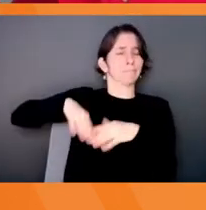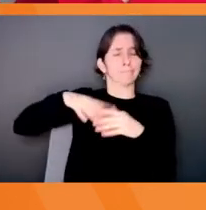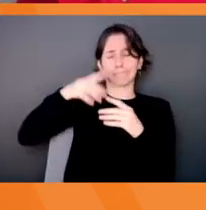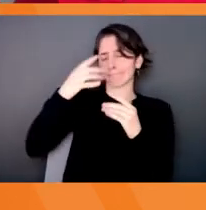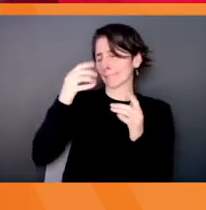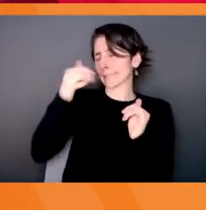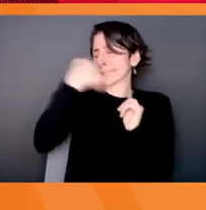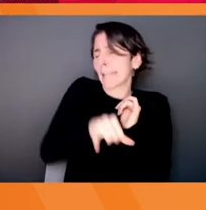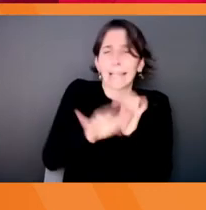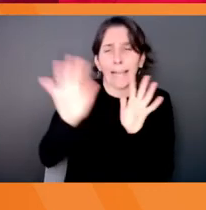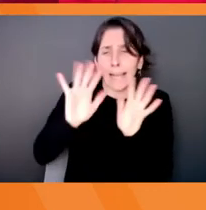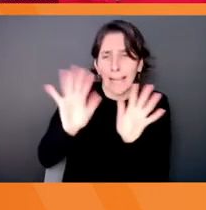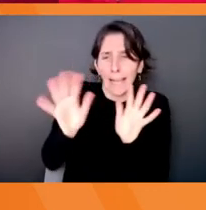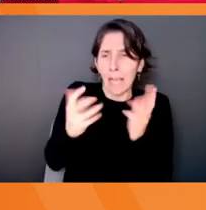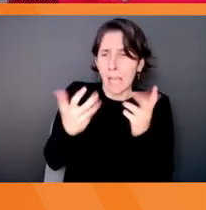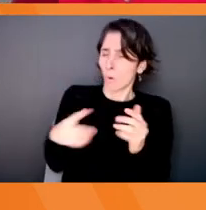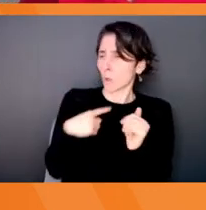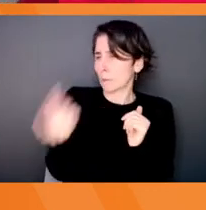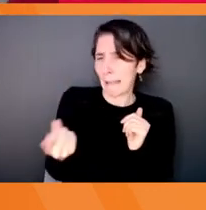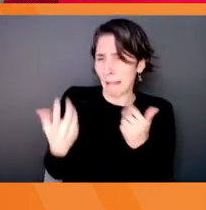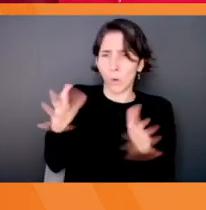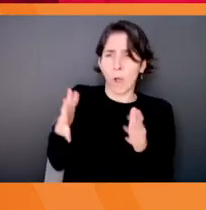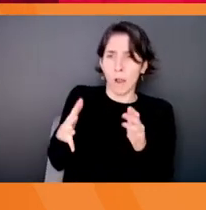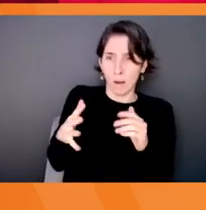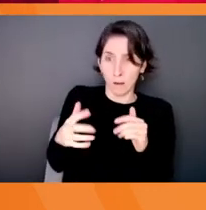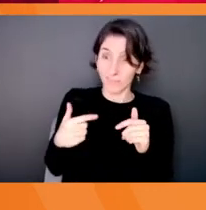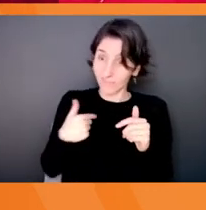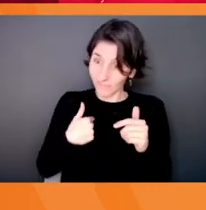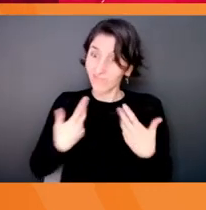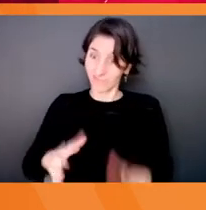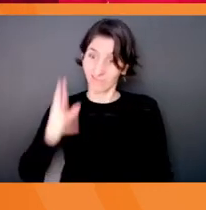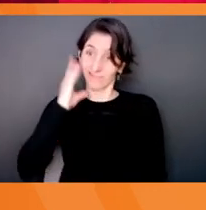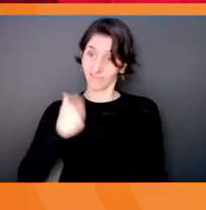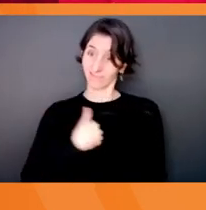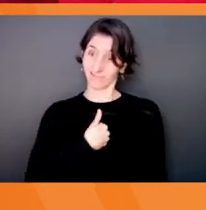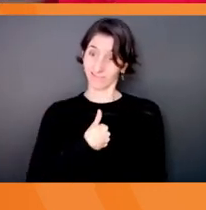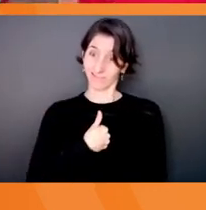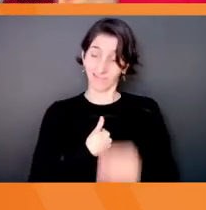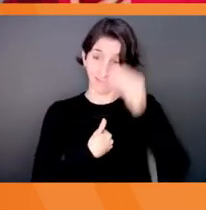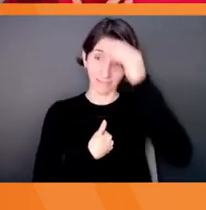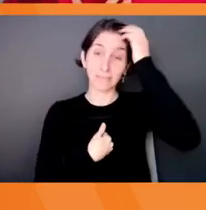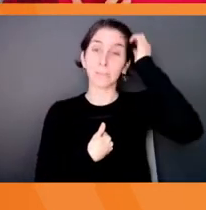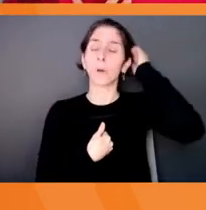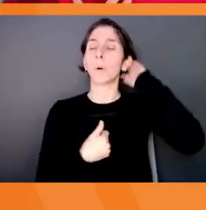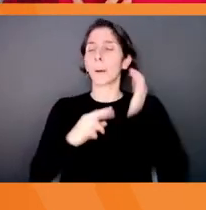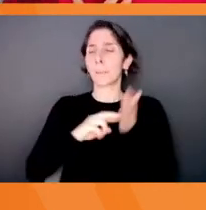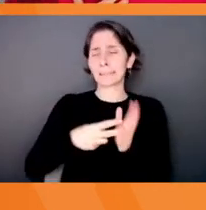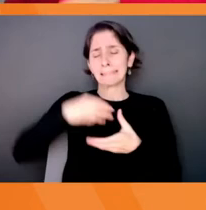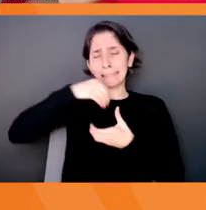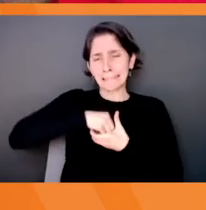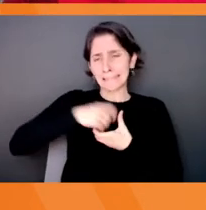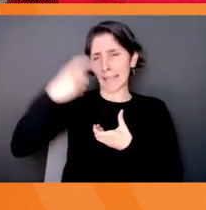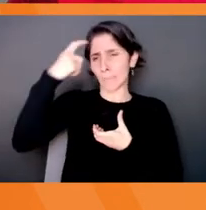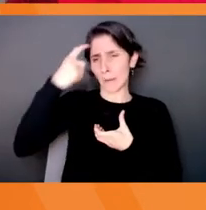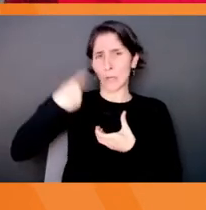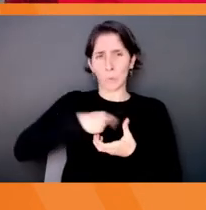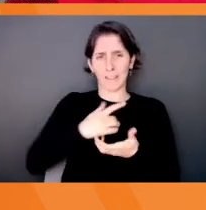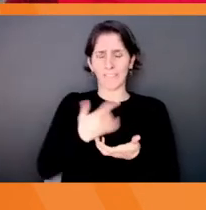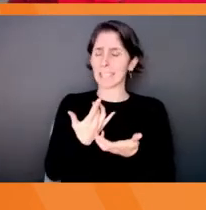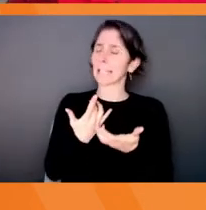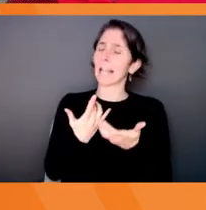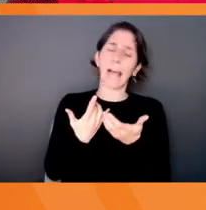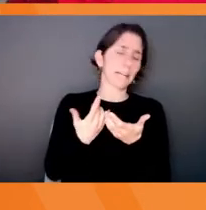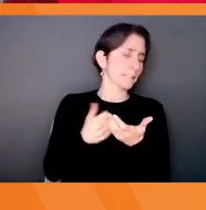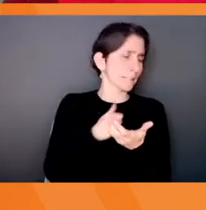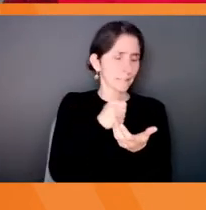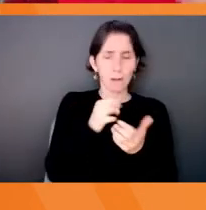that's not a good idea. Oh, I don't want to share that one. Right. And so we can have an internal lack of psychological safety in ourselves to not be able to be willing